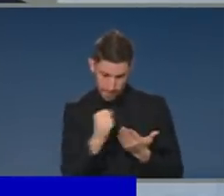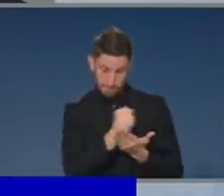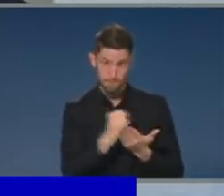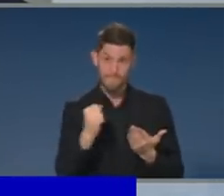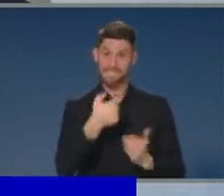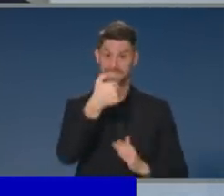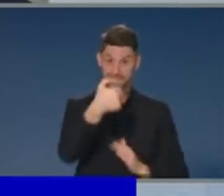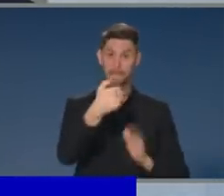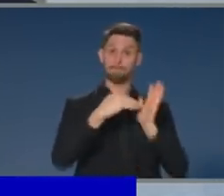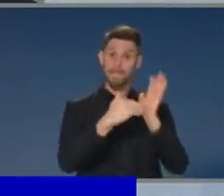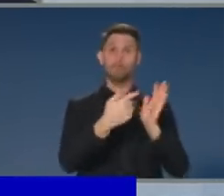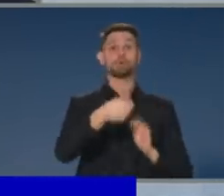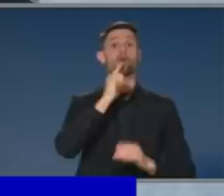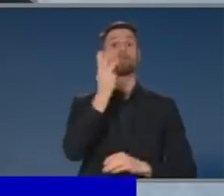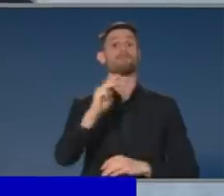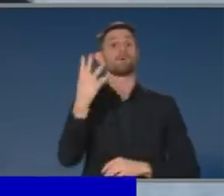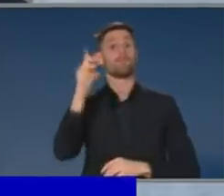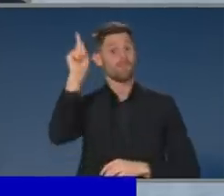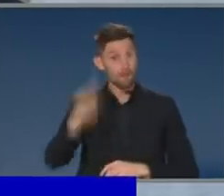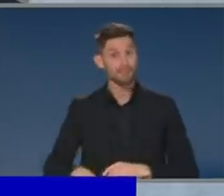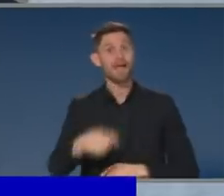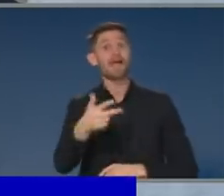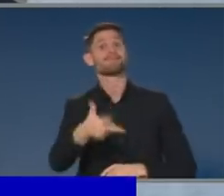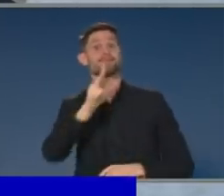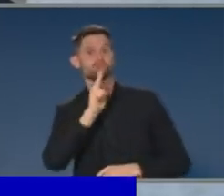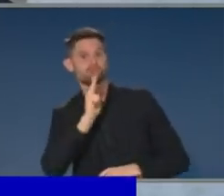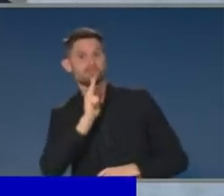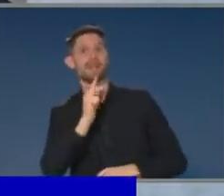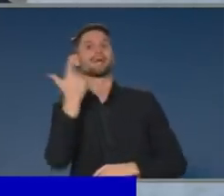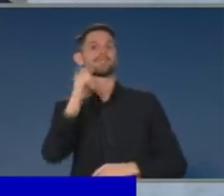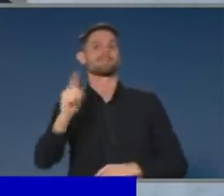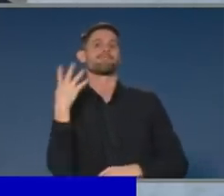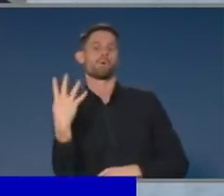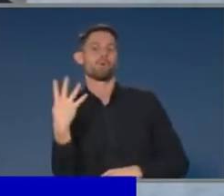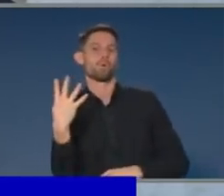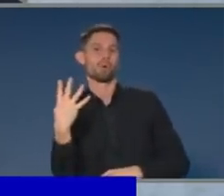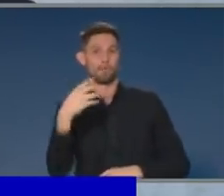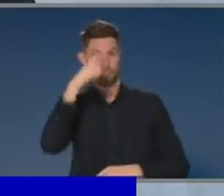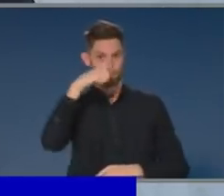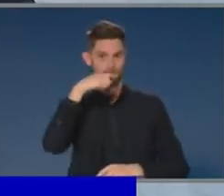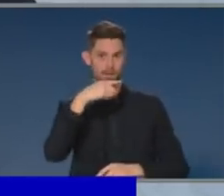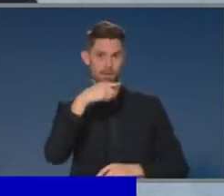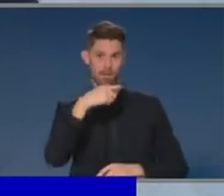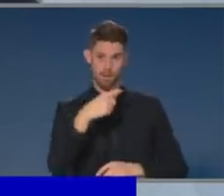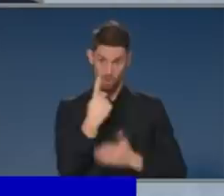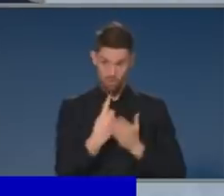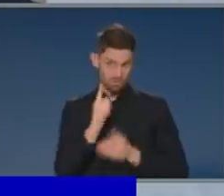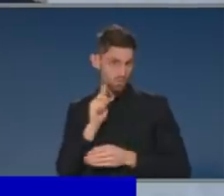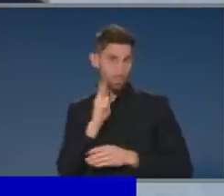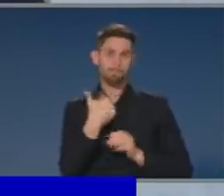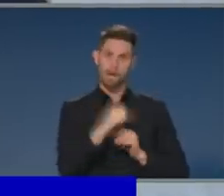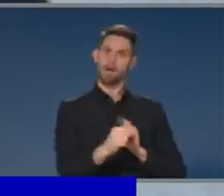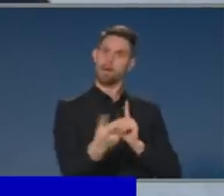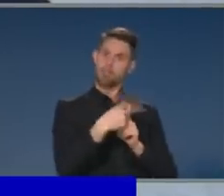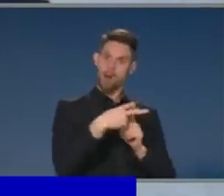morning are 6,134,874. That's of just a couple of days ago. And so